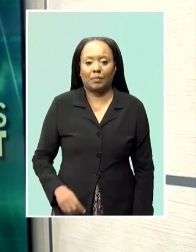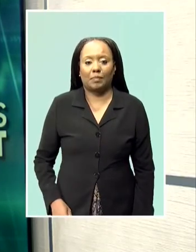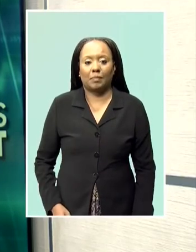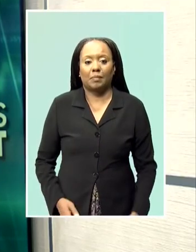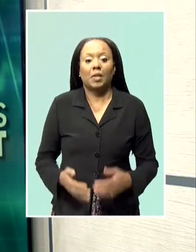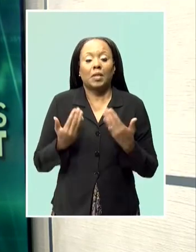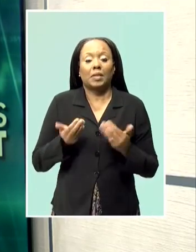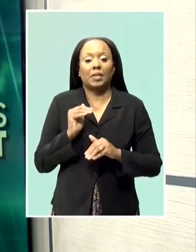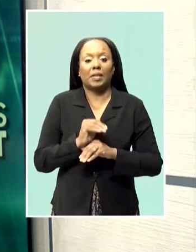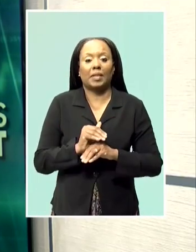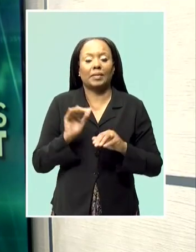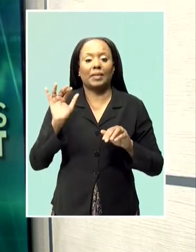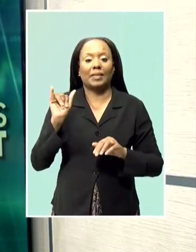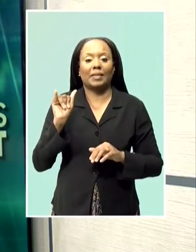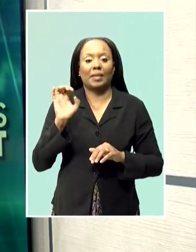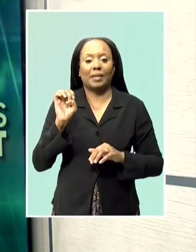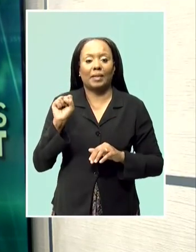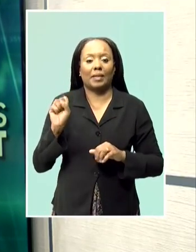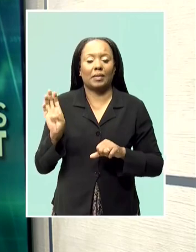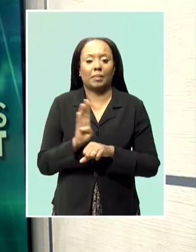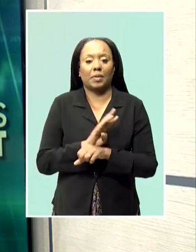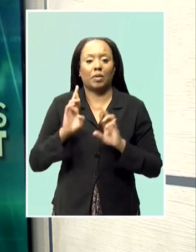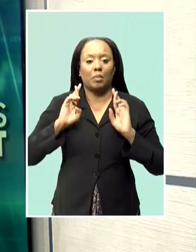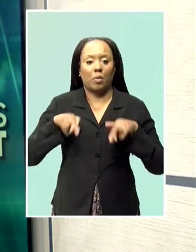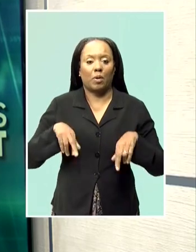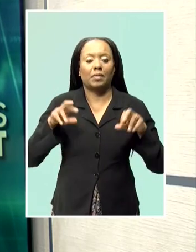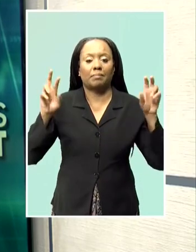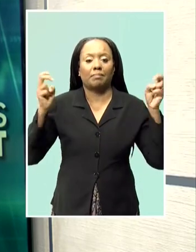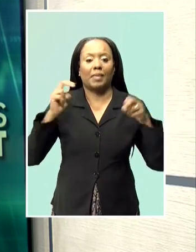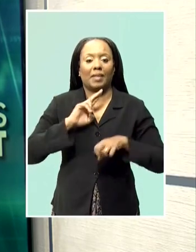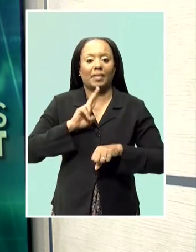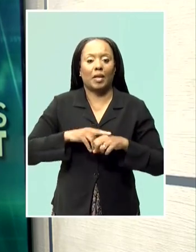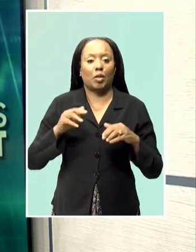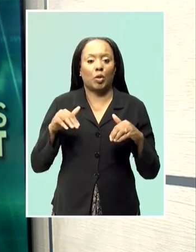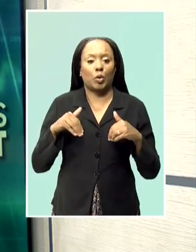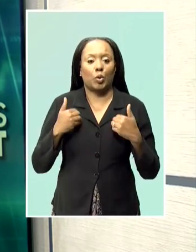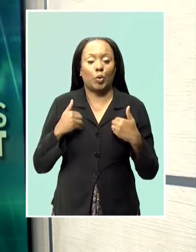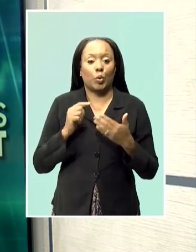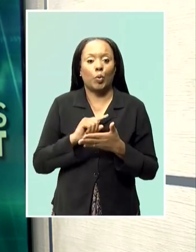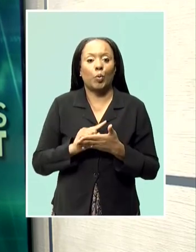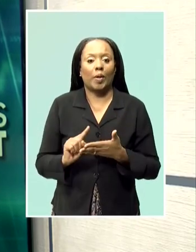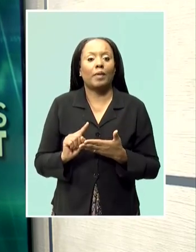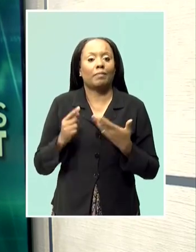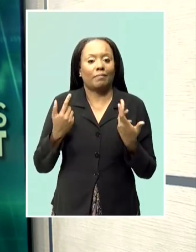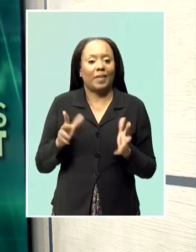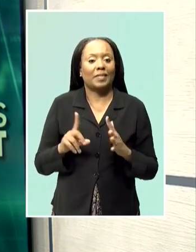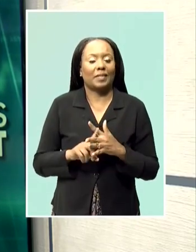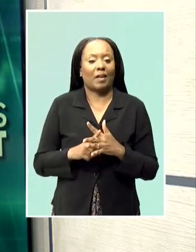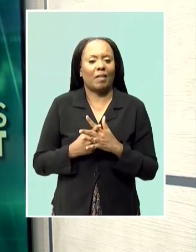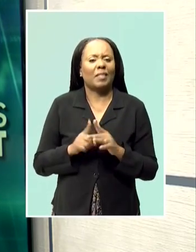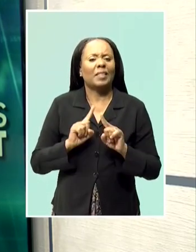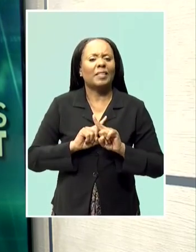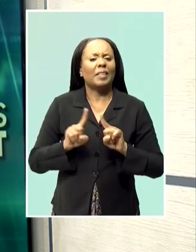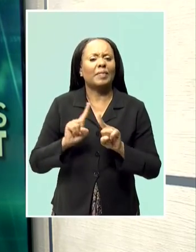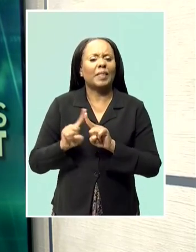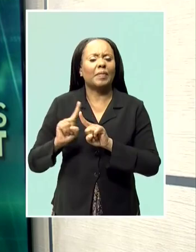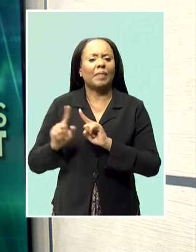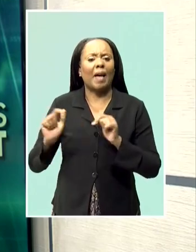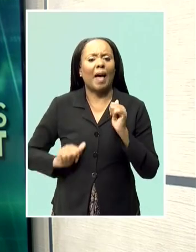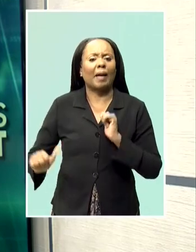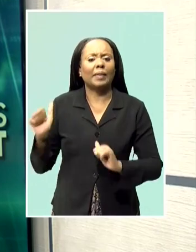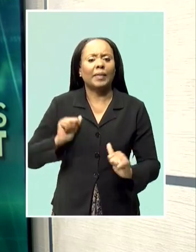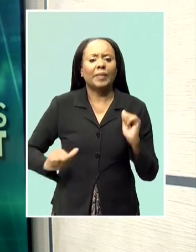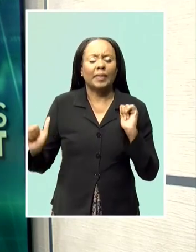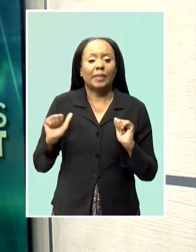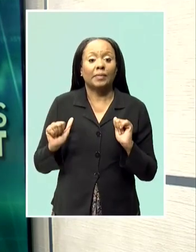In tonight's year's Business Report, National Youth Week is well underway. And as the various activities take place, the team from the Ministry